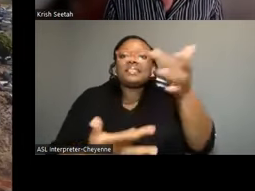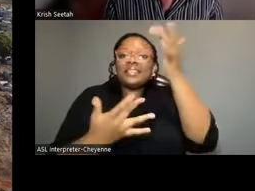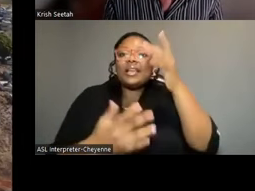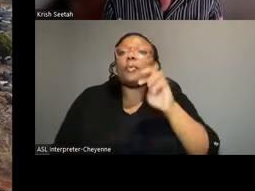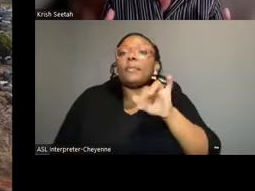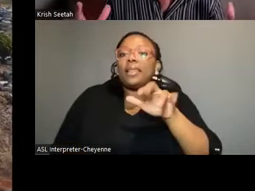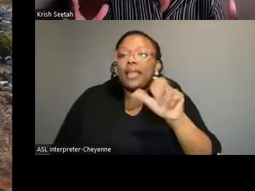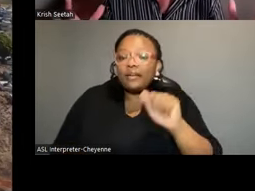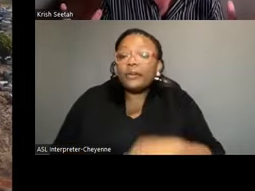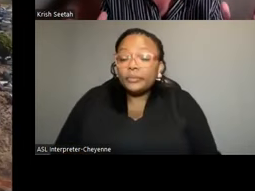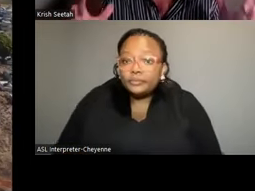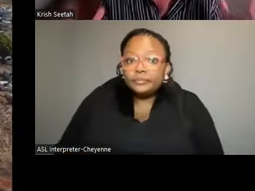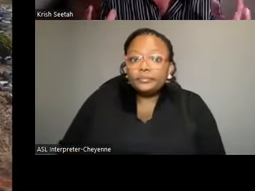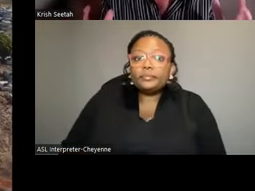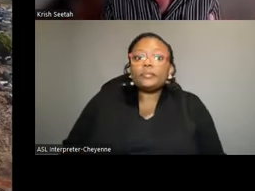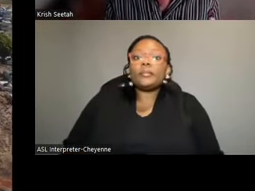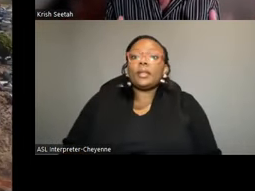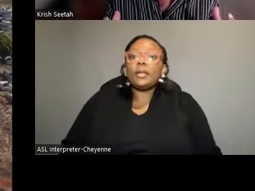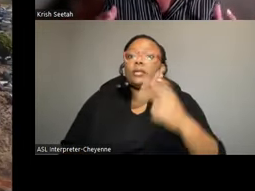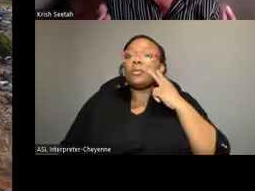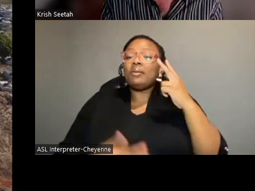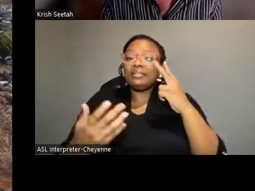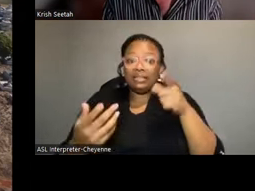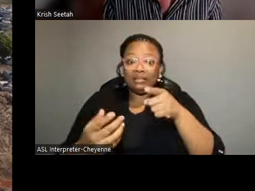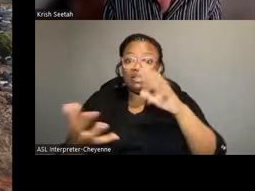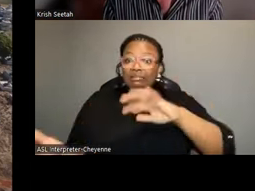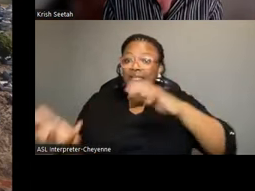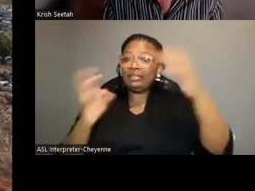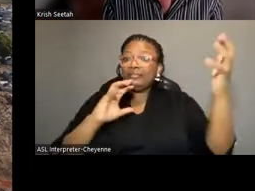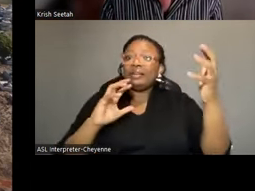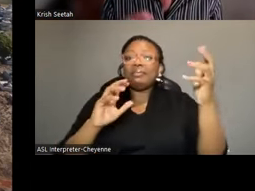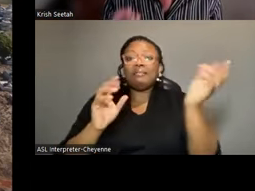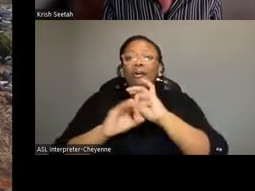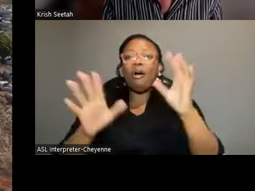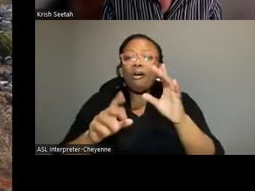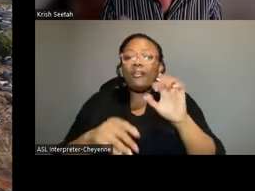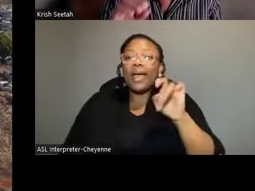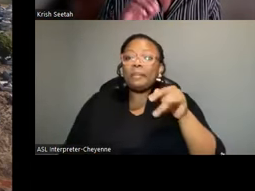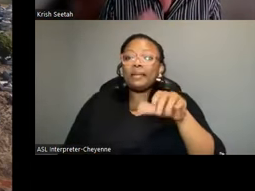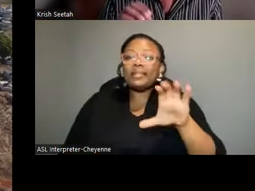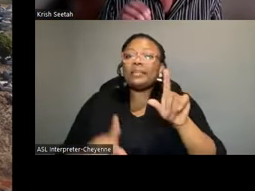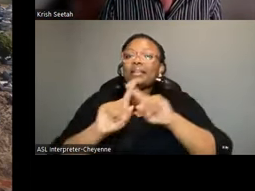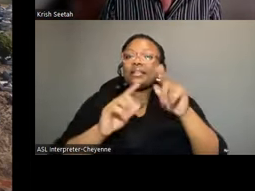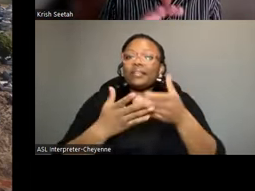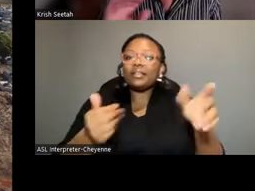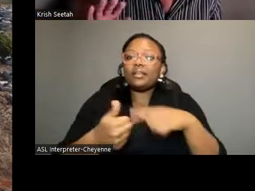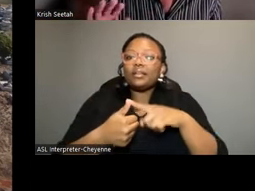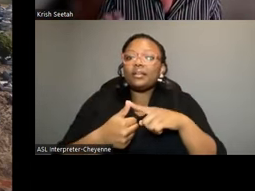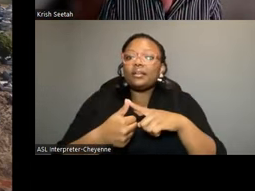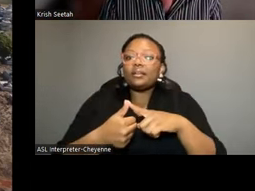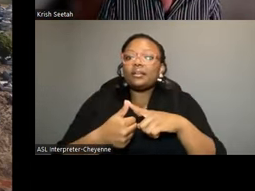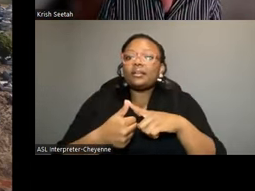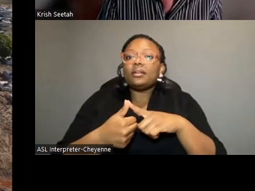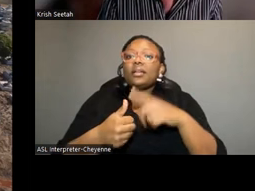this particular disruptive and massive epidemic are a number of factors. Emigration to Mauritius is